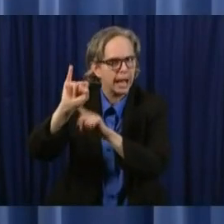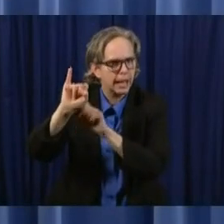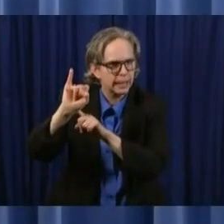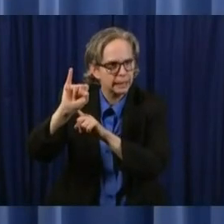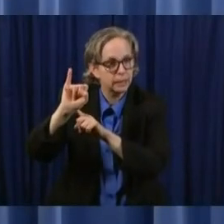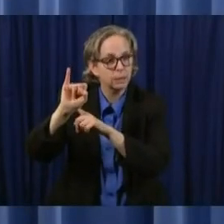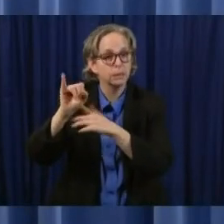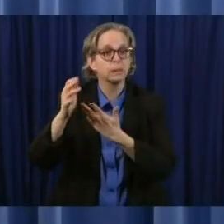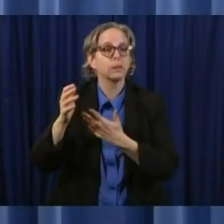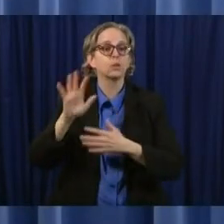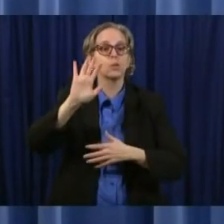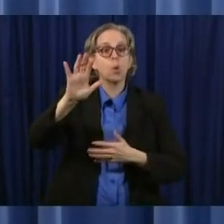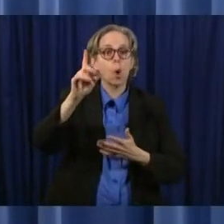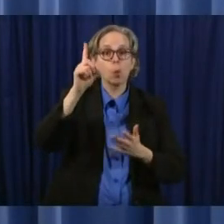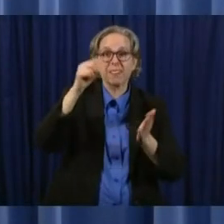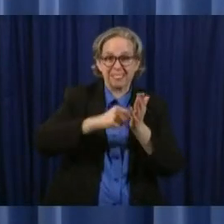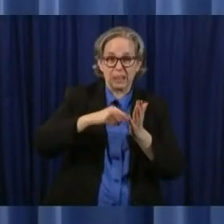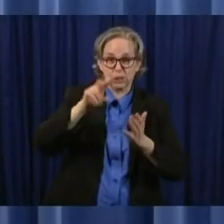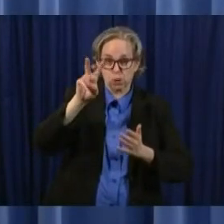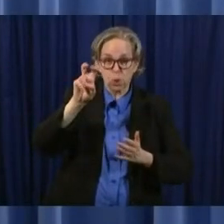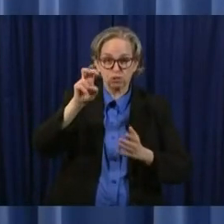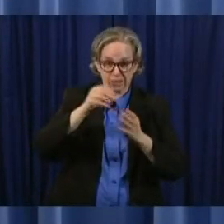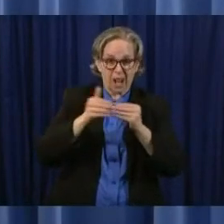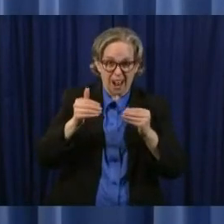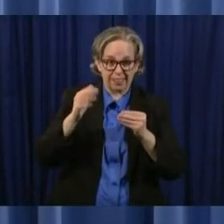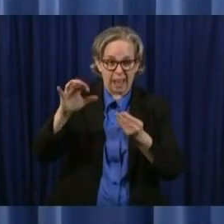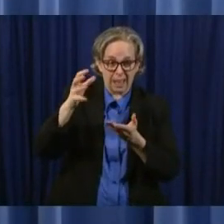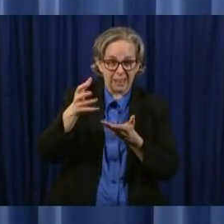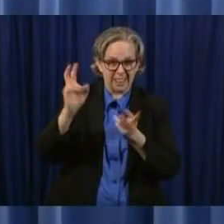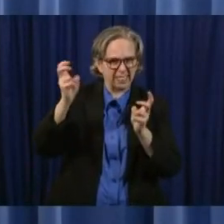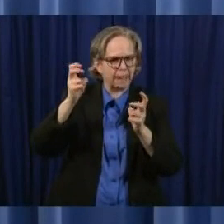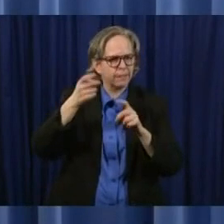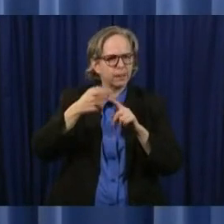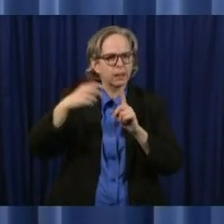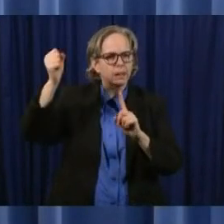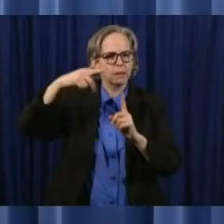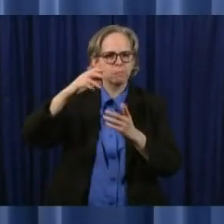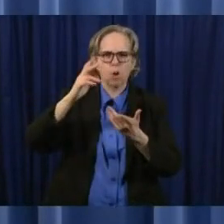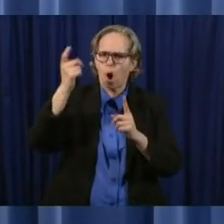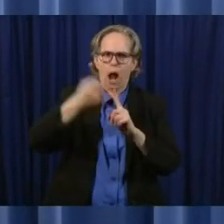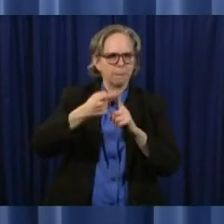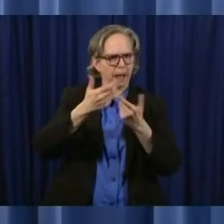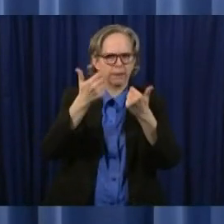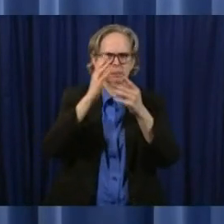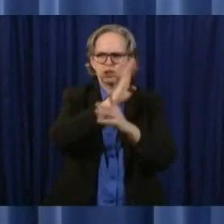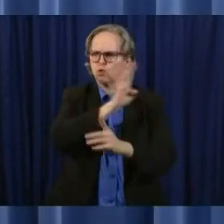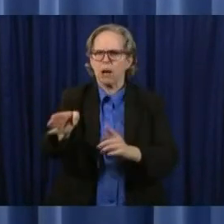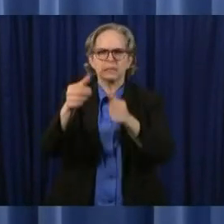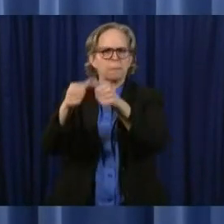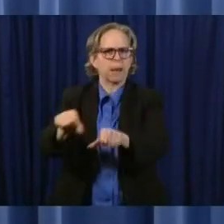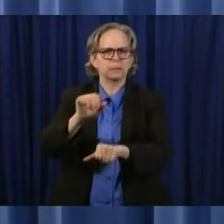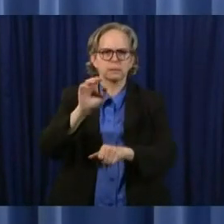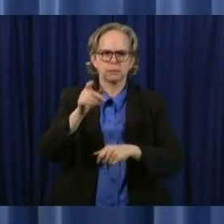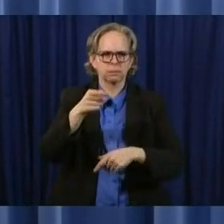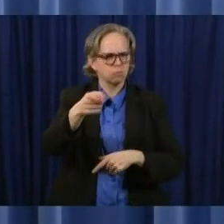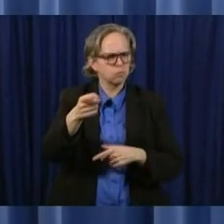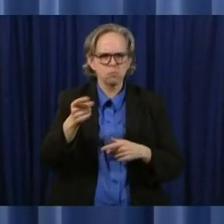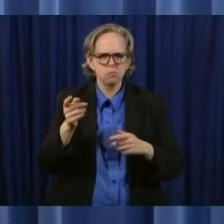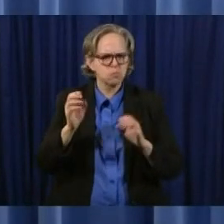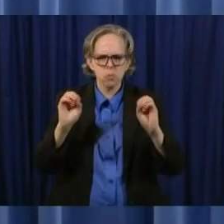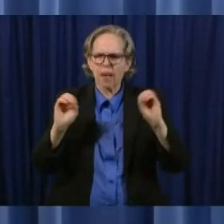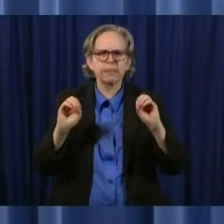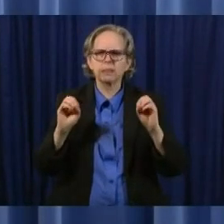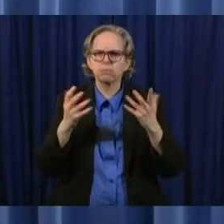economic impact payment from the irs automatically you do not have to do anything uh